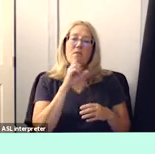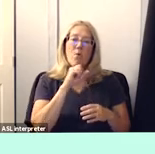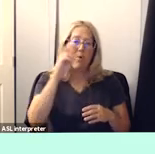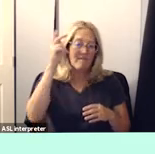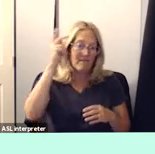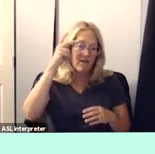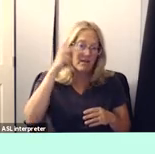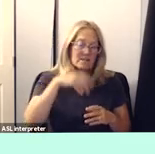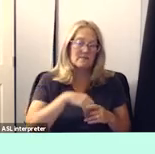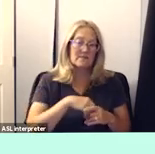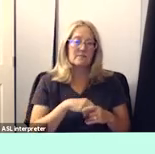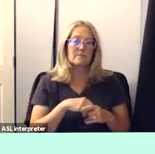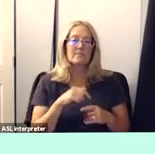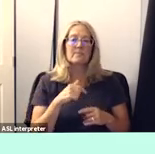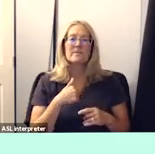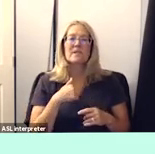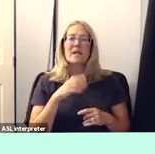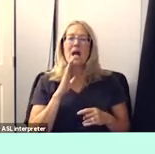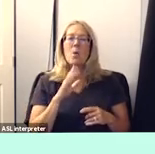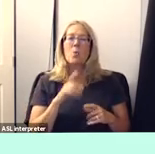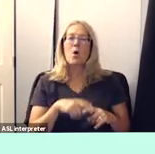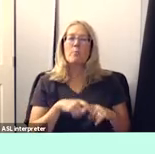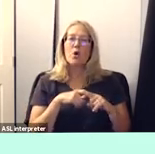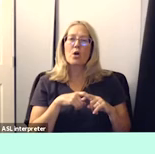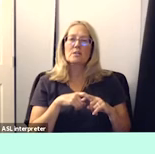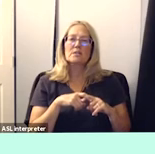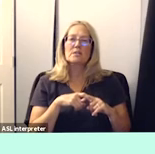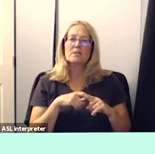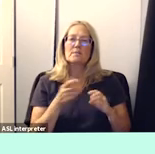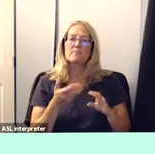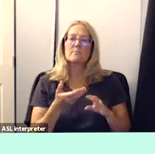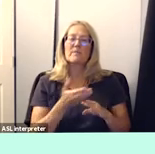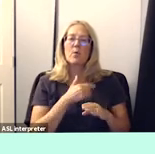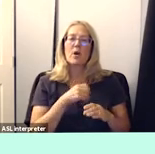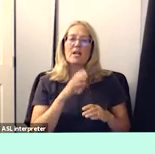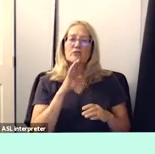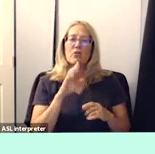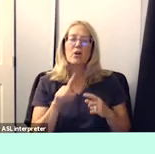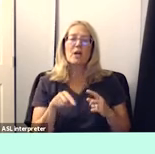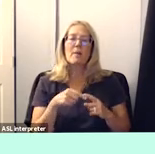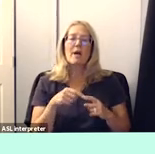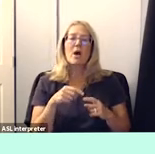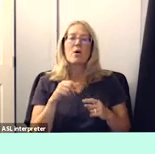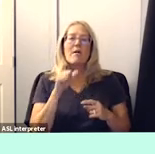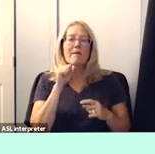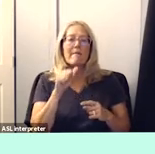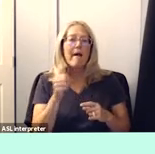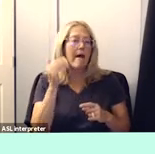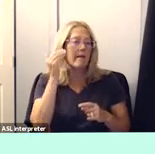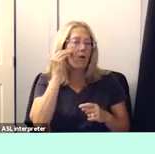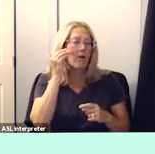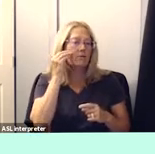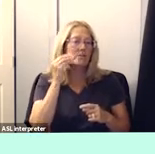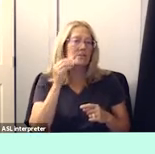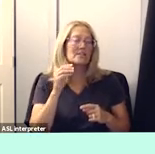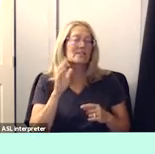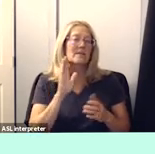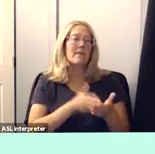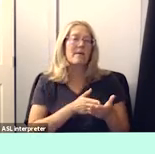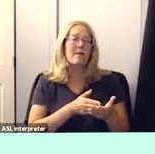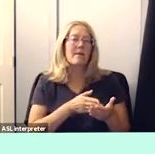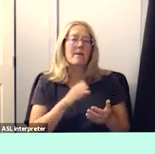i'm going to to pause before i speak about unconscious bias and that is um you know